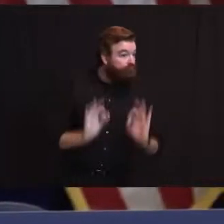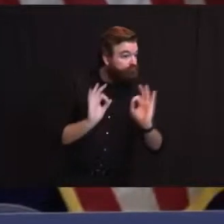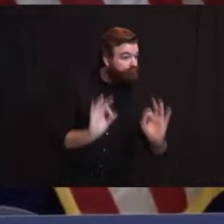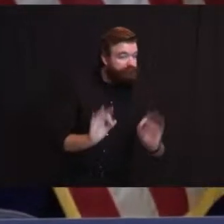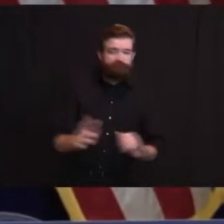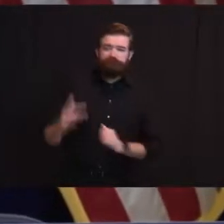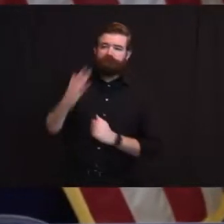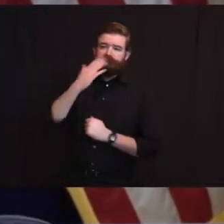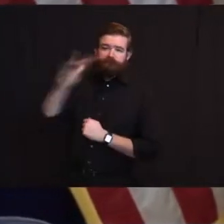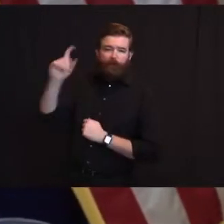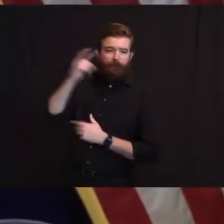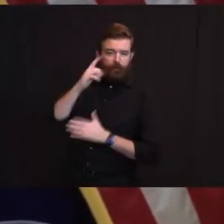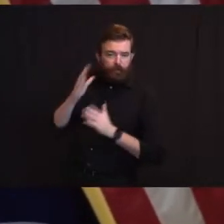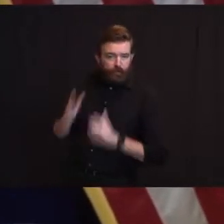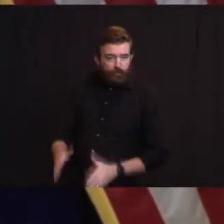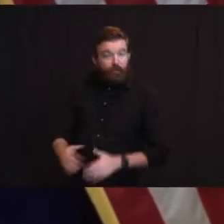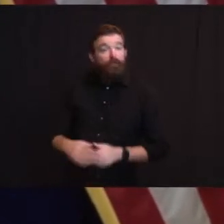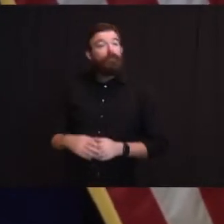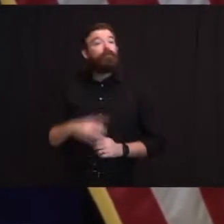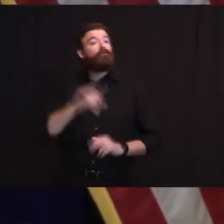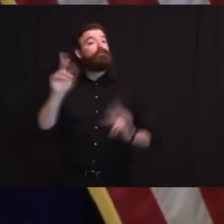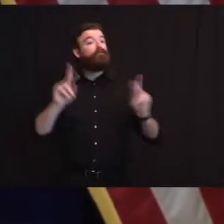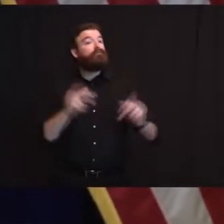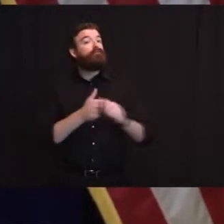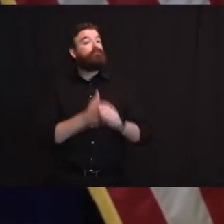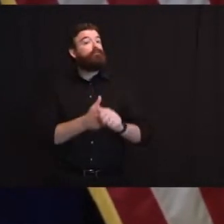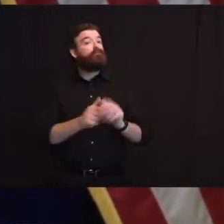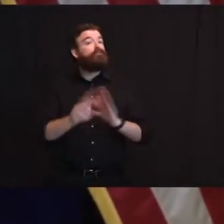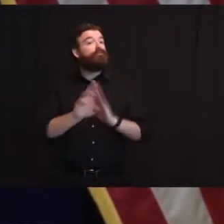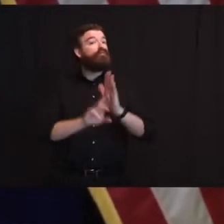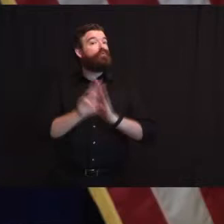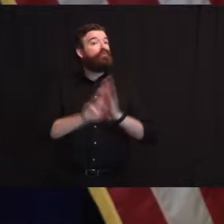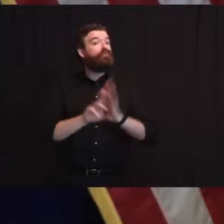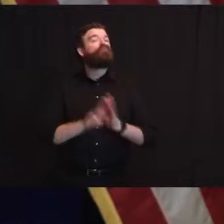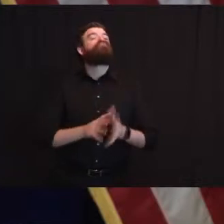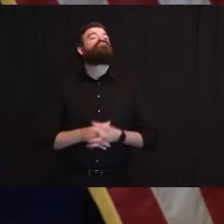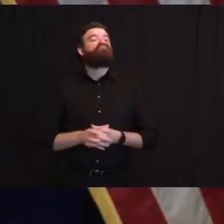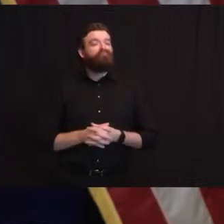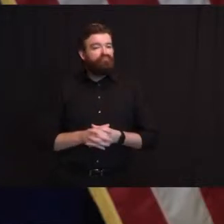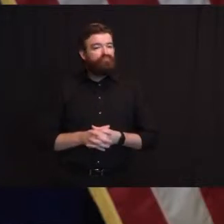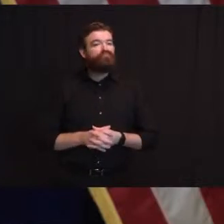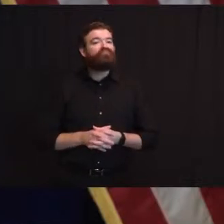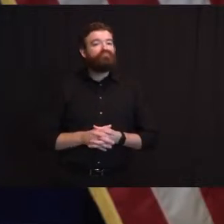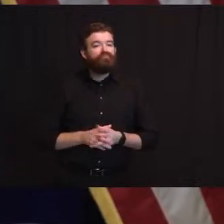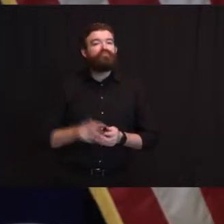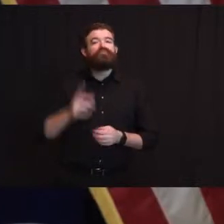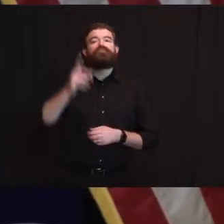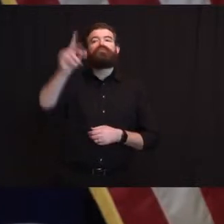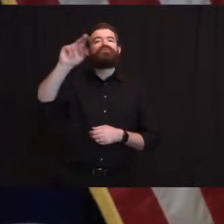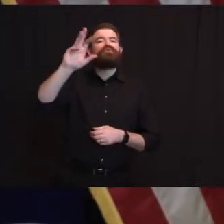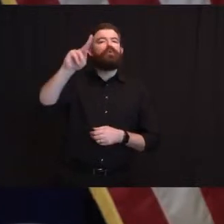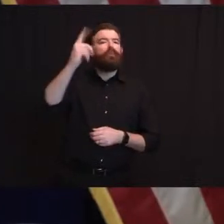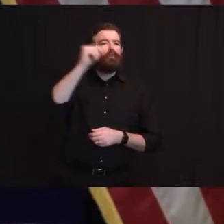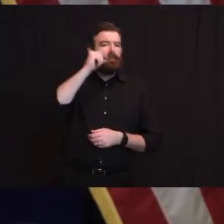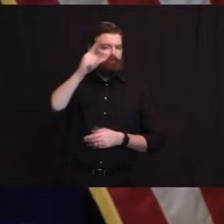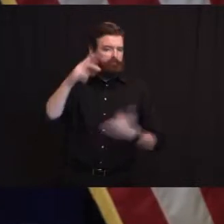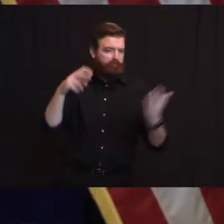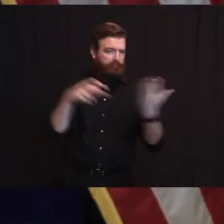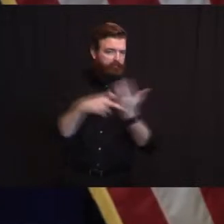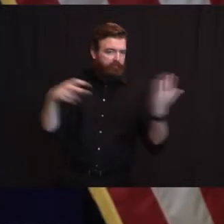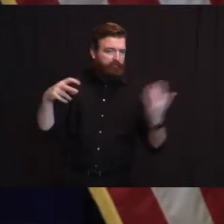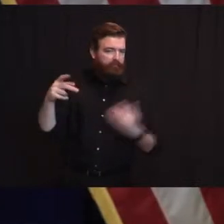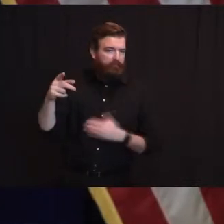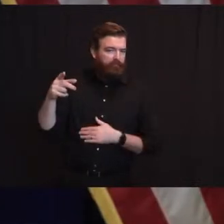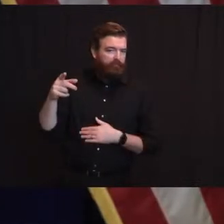compliance front, since we last met, Zaluba Bar in Newark was cited for the third time for an EO violation,